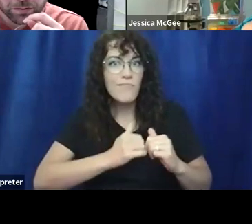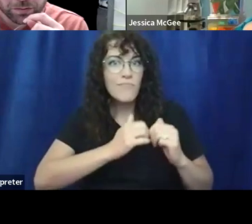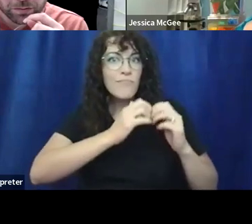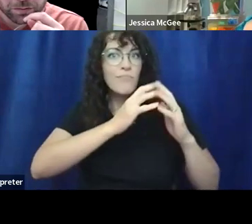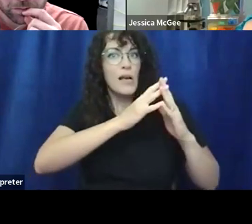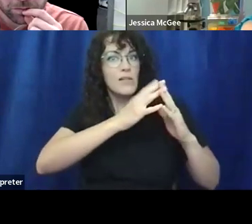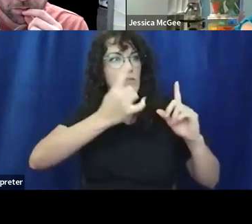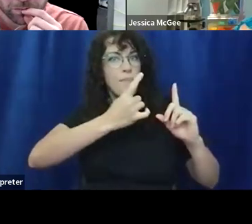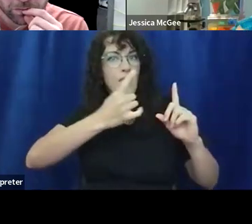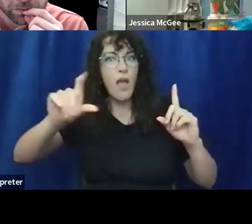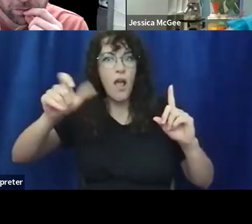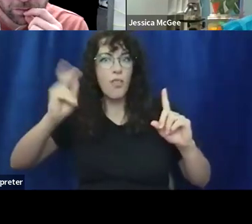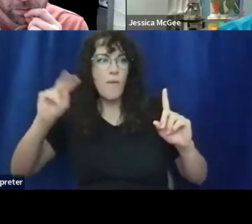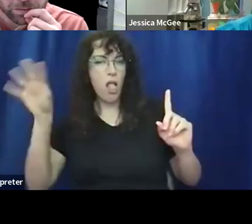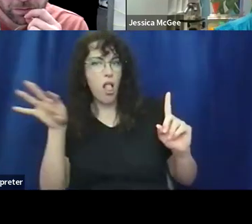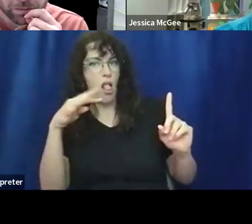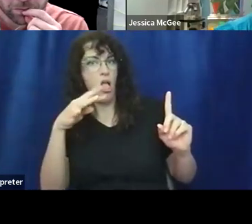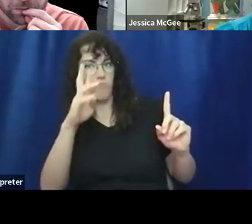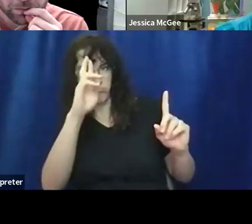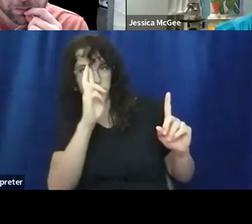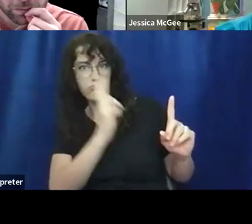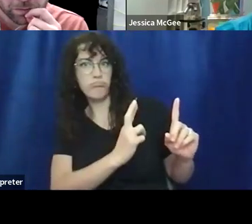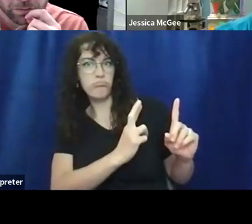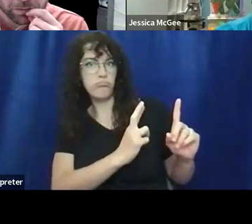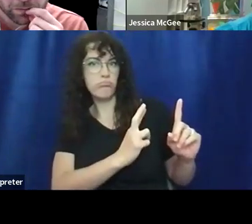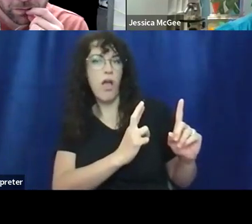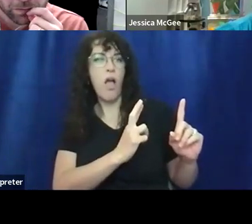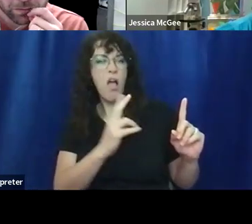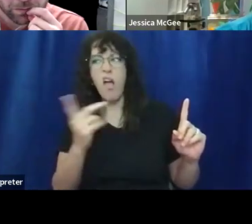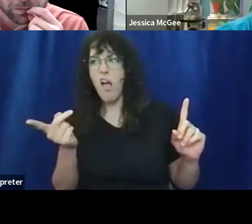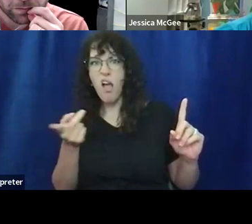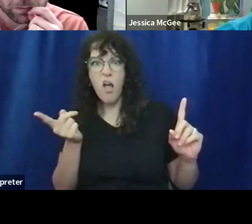respect. So when they see something they can respect, they're going to want to help it.